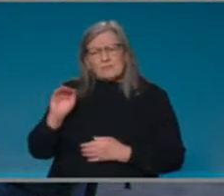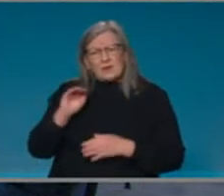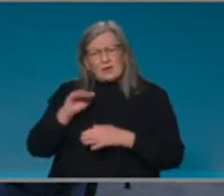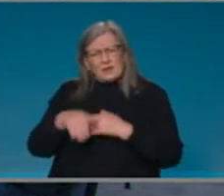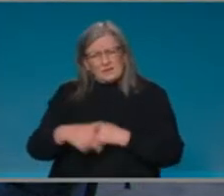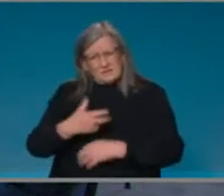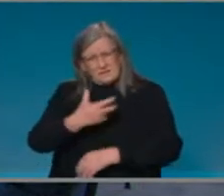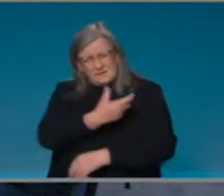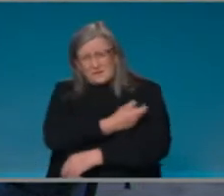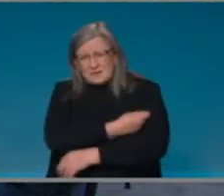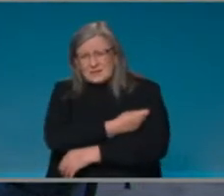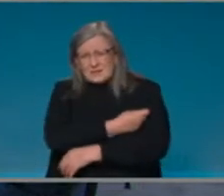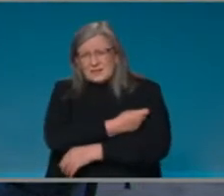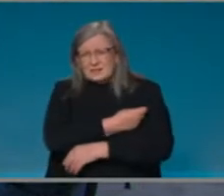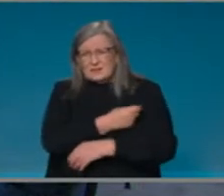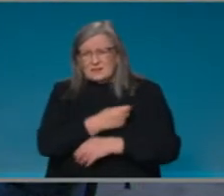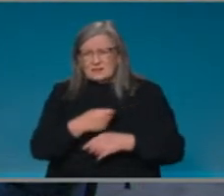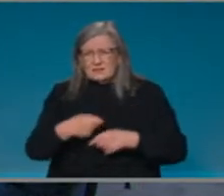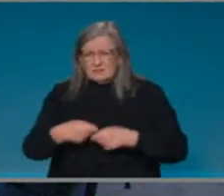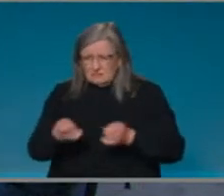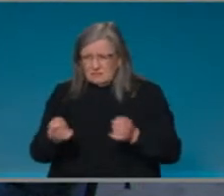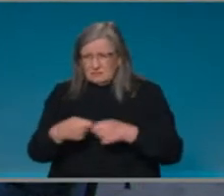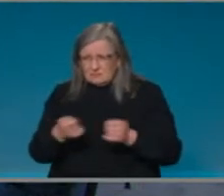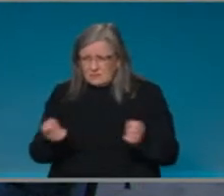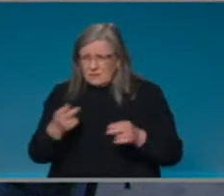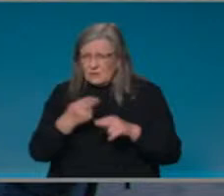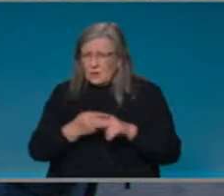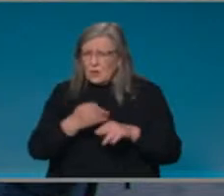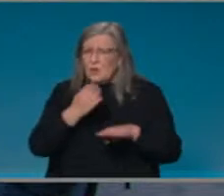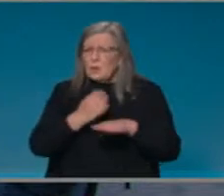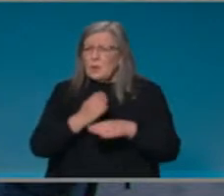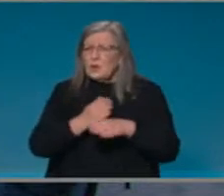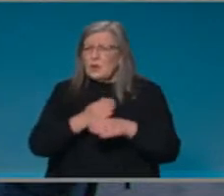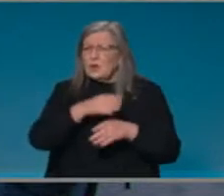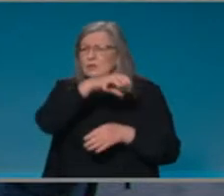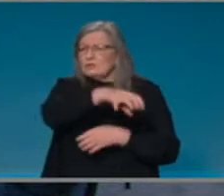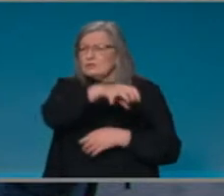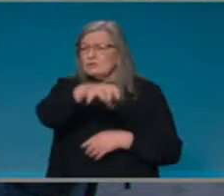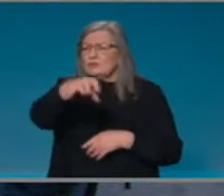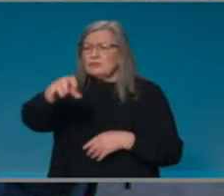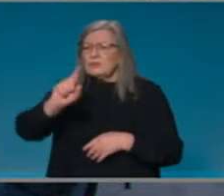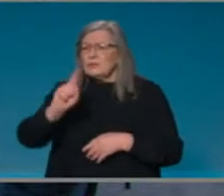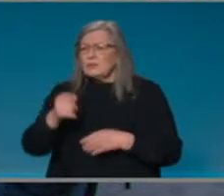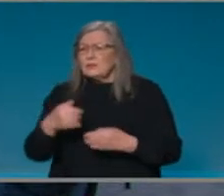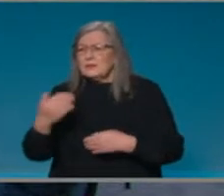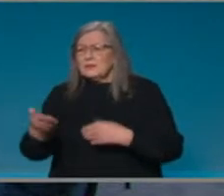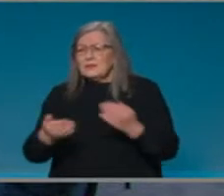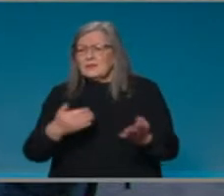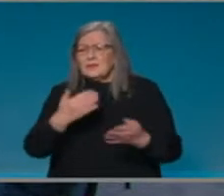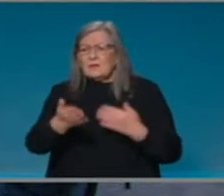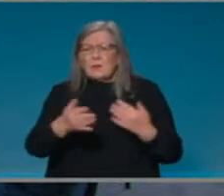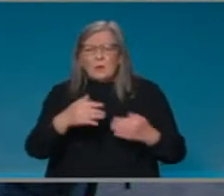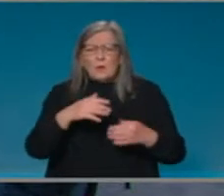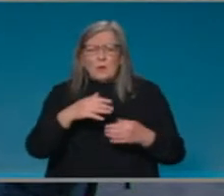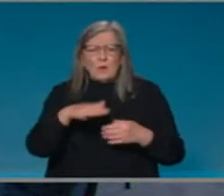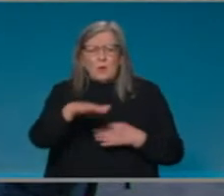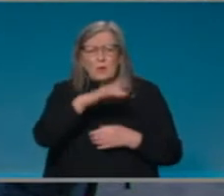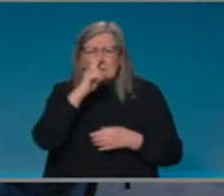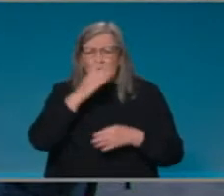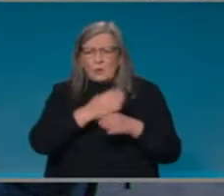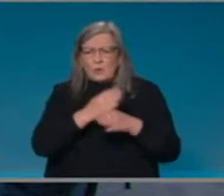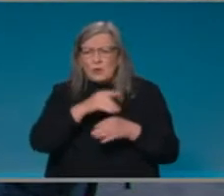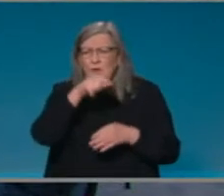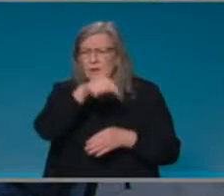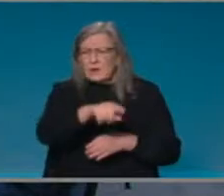there be any cost to the business or employees and what kind of businesses can actually take part? Like, will there be any limit on the size of the